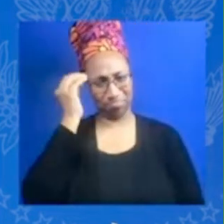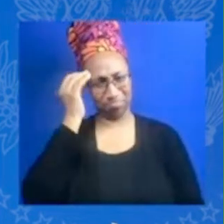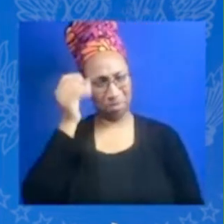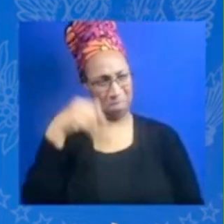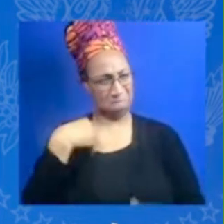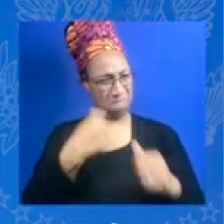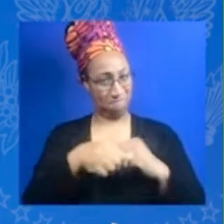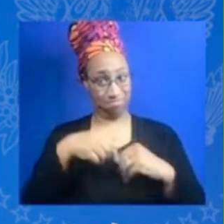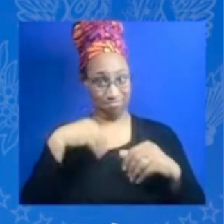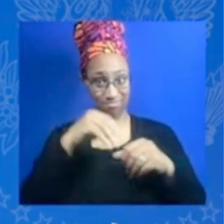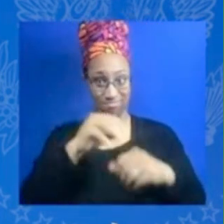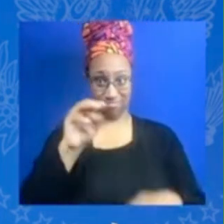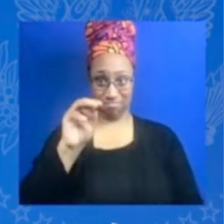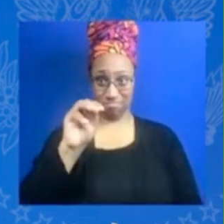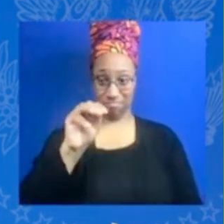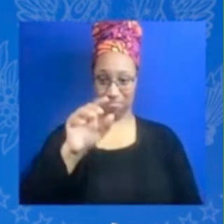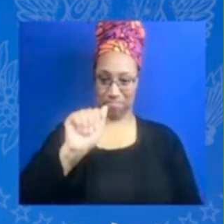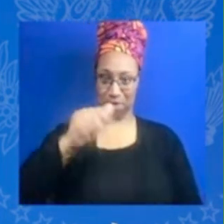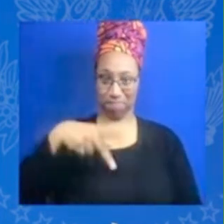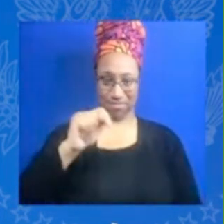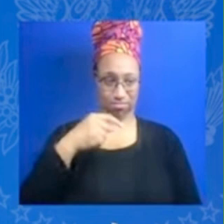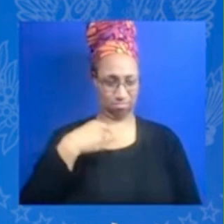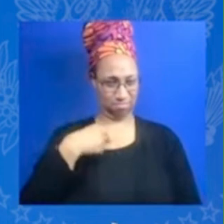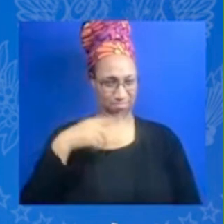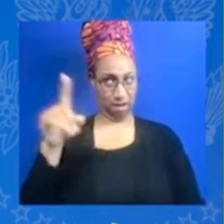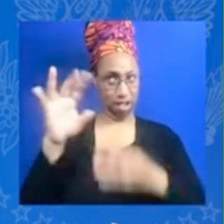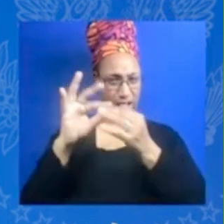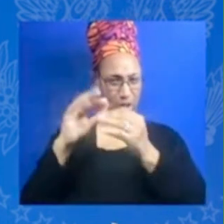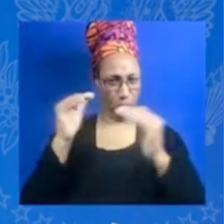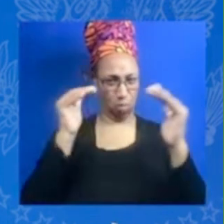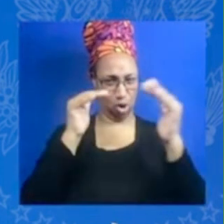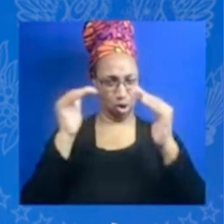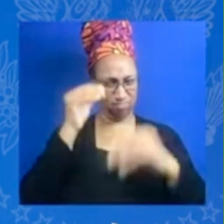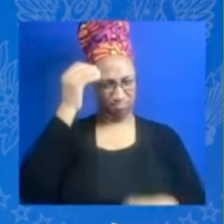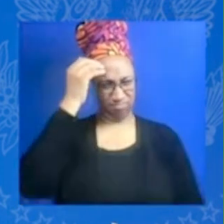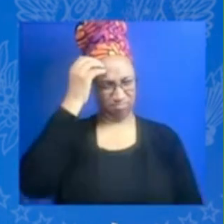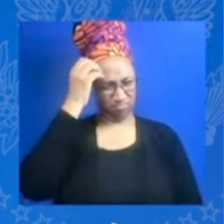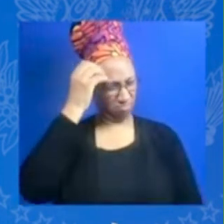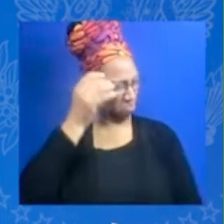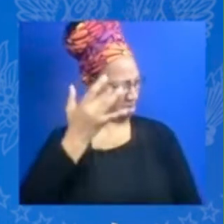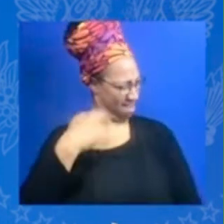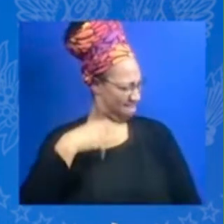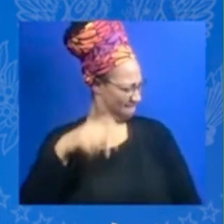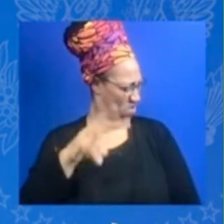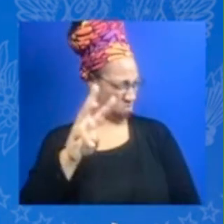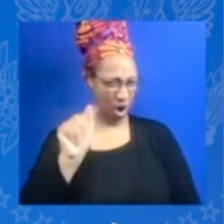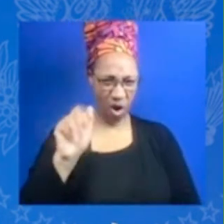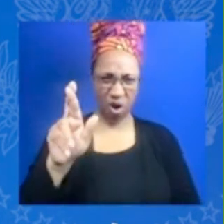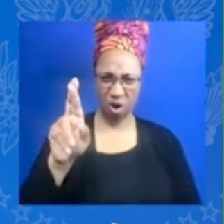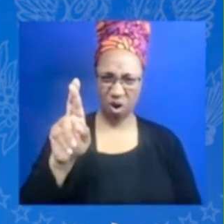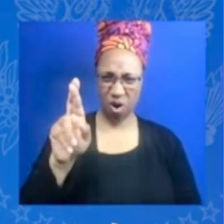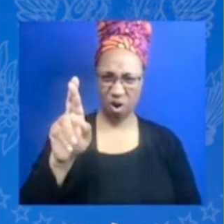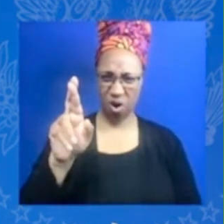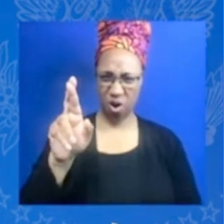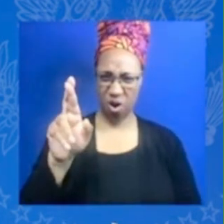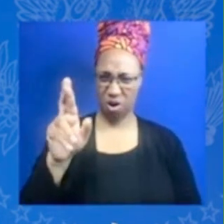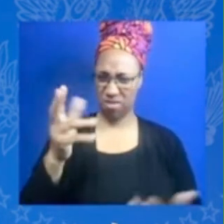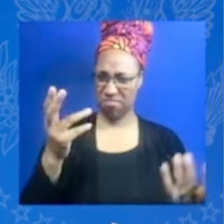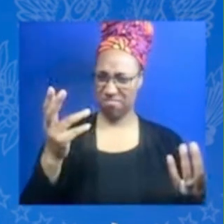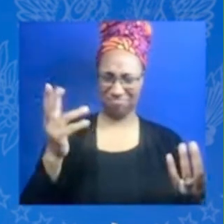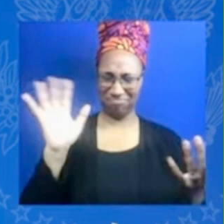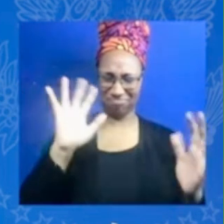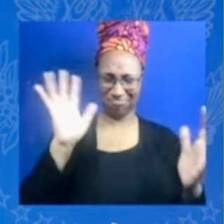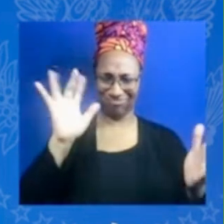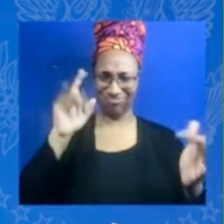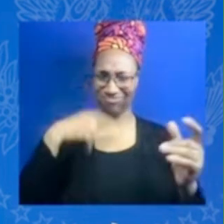war like why does it have to be war and i was really determined to do it differently and so i would say what i really